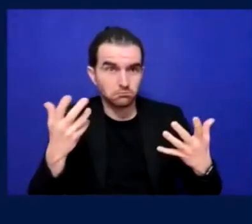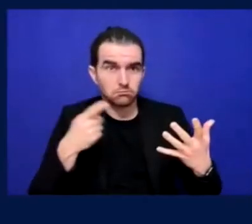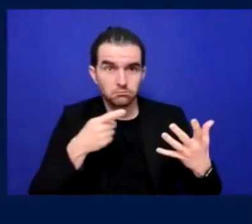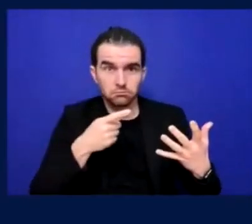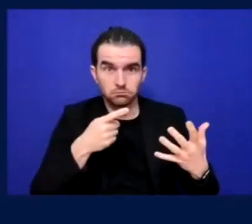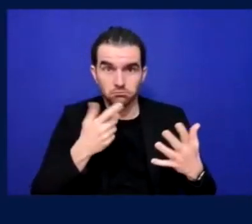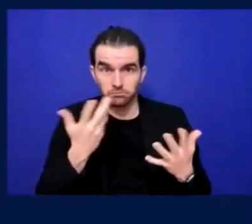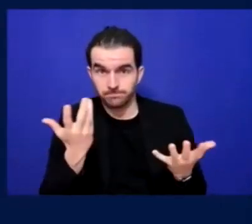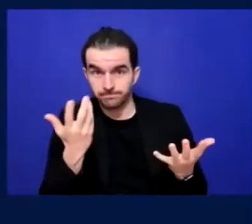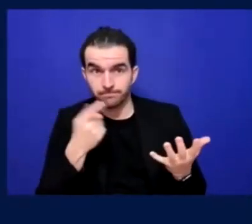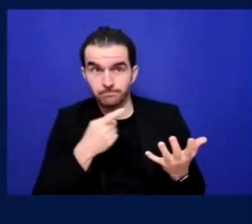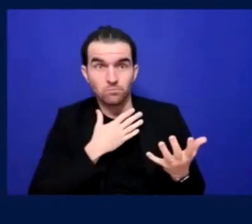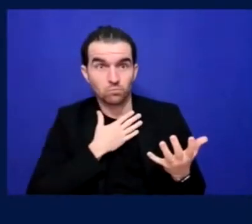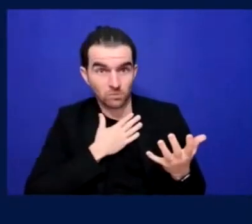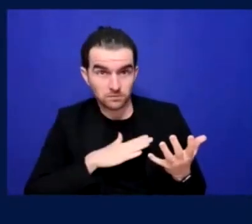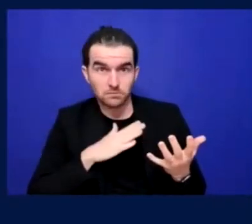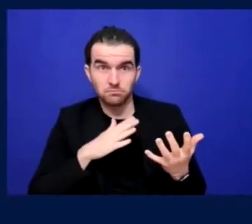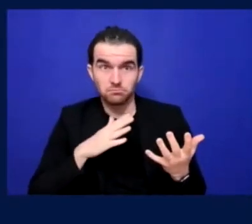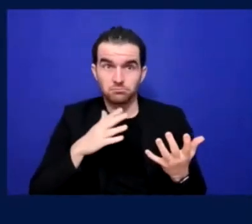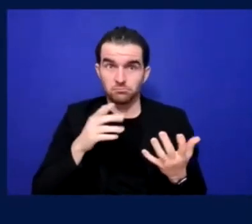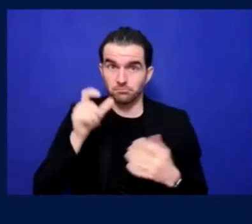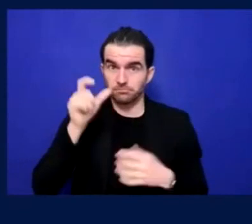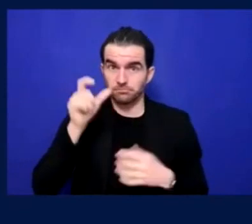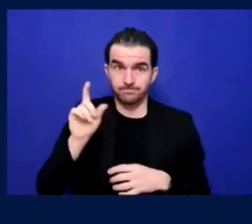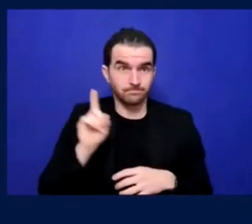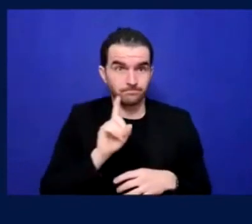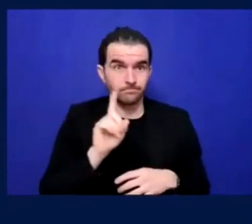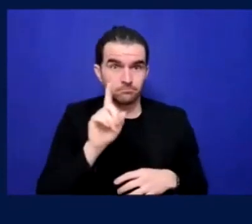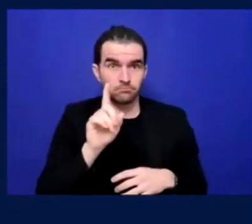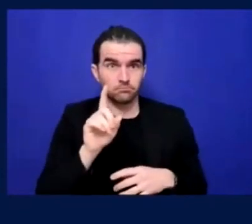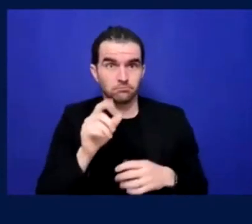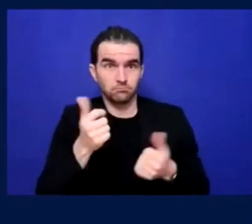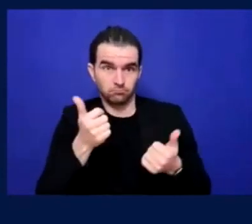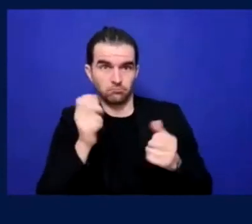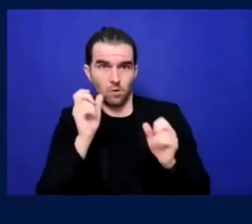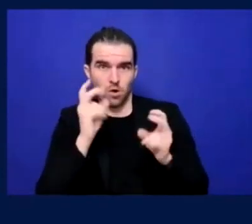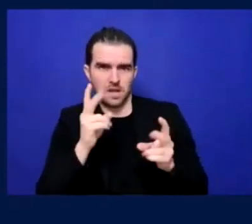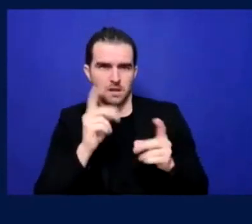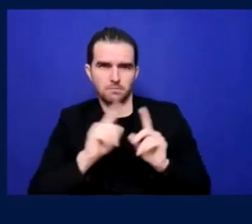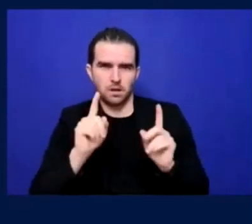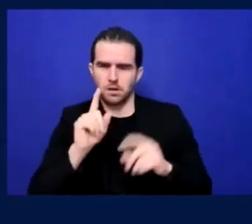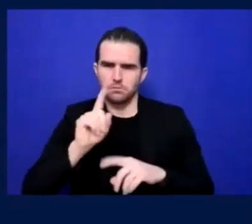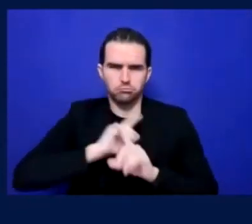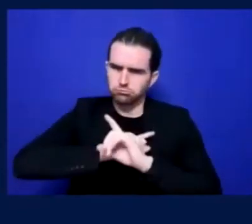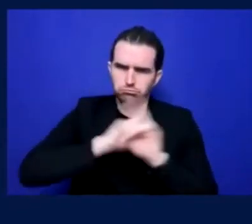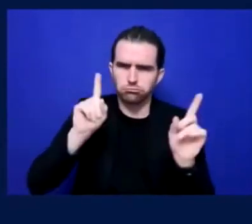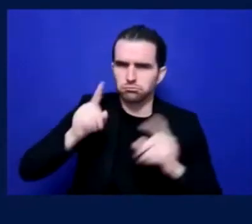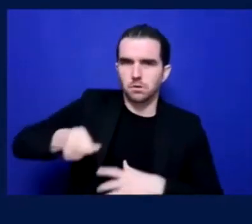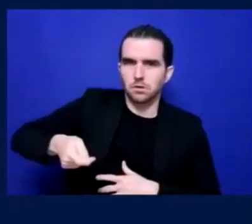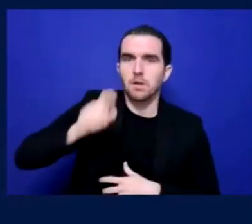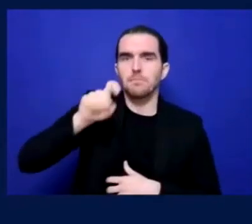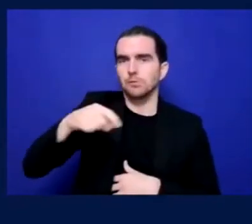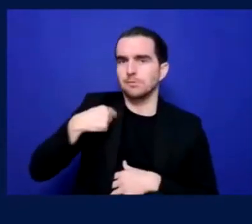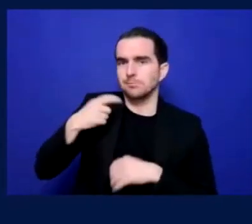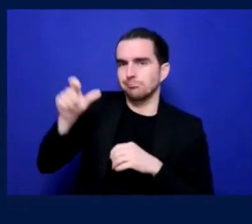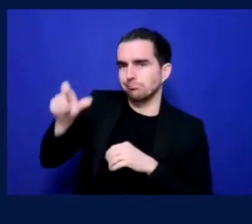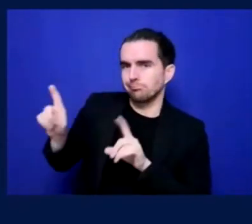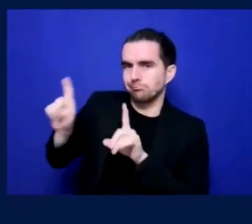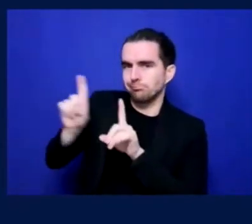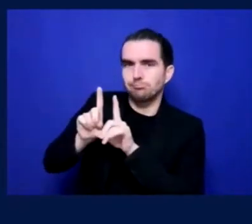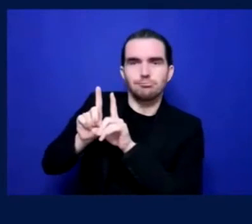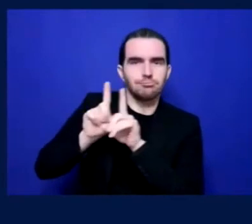That, that's shocking. That's absolutely shocking. mean, regardless of the fact it's, it's illegal, as you say, it's, it's, it's just absolutely,